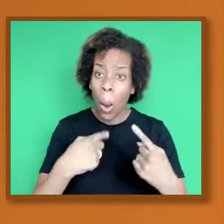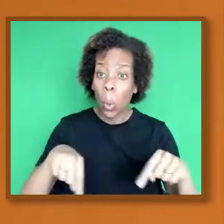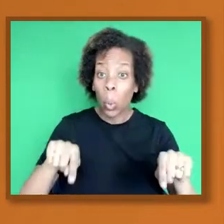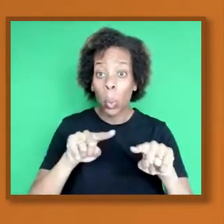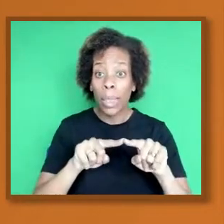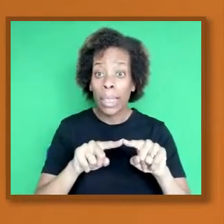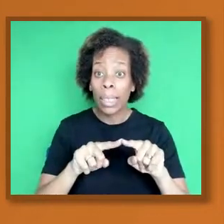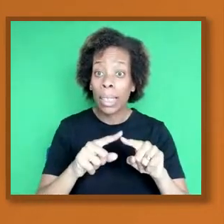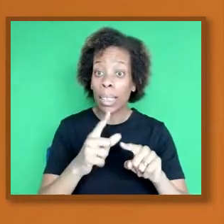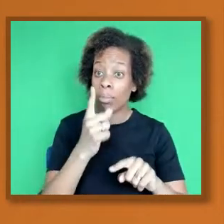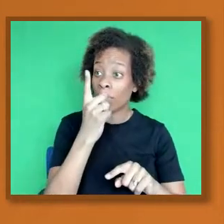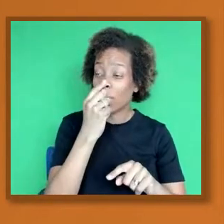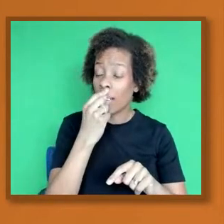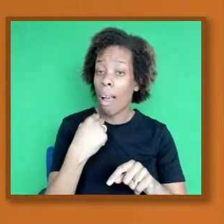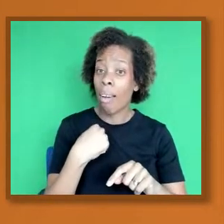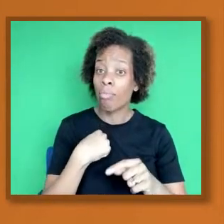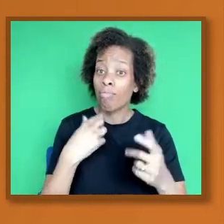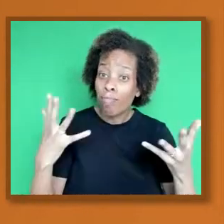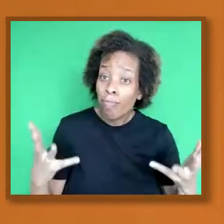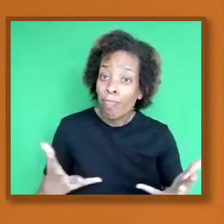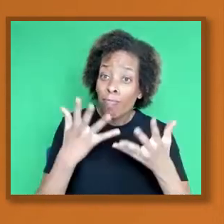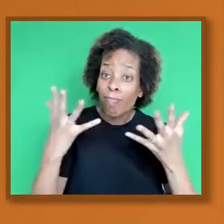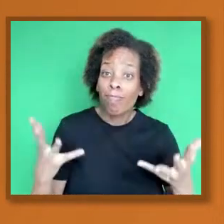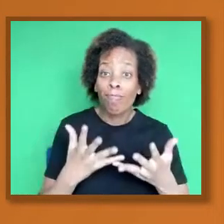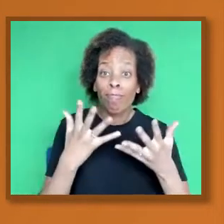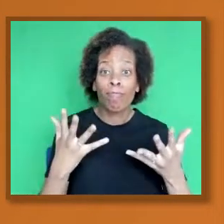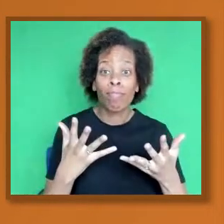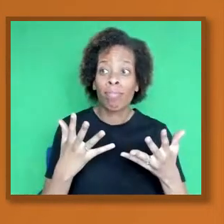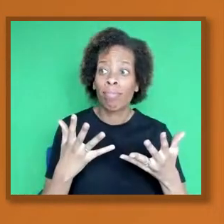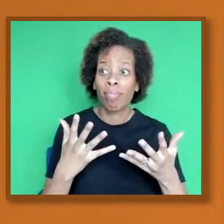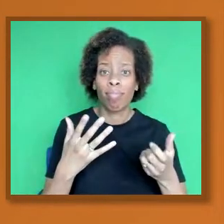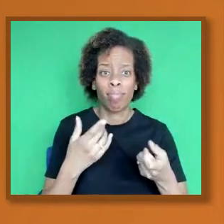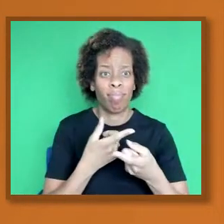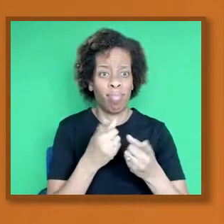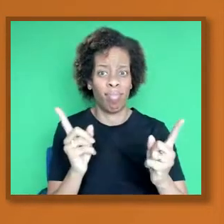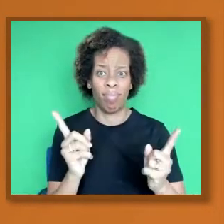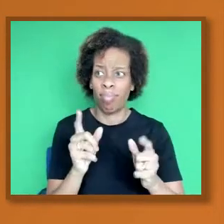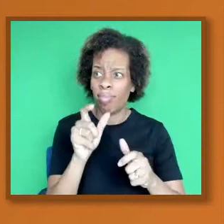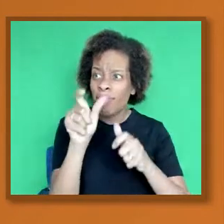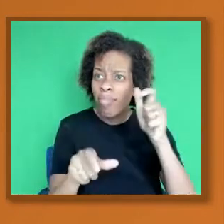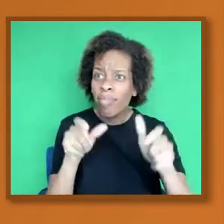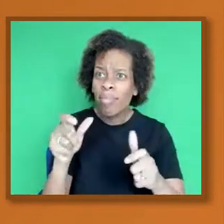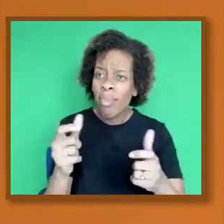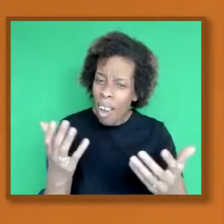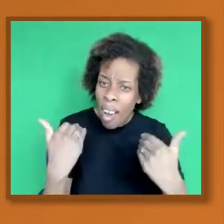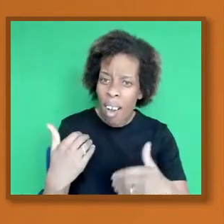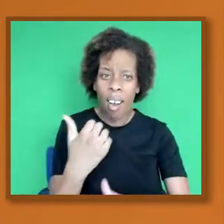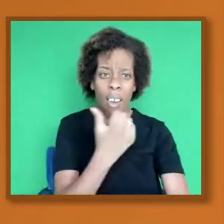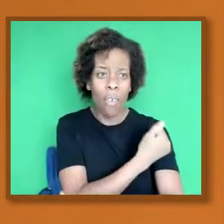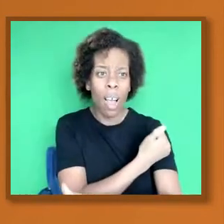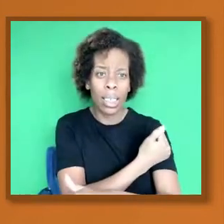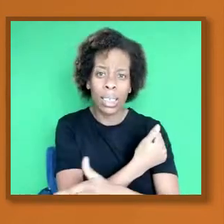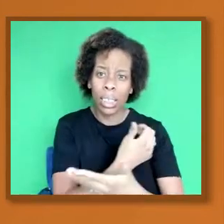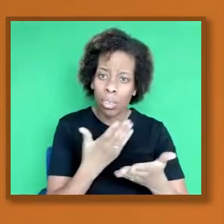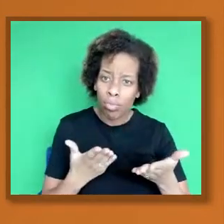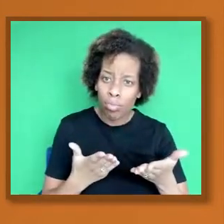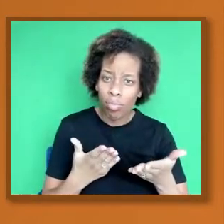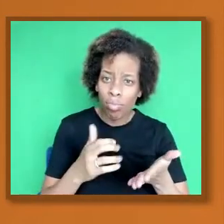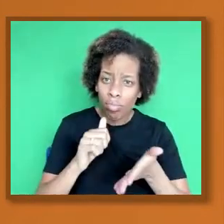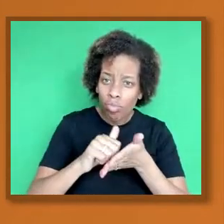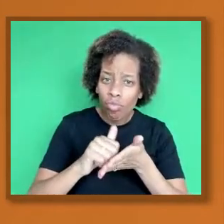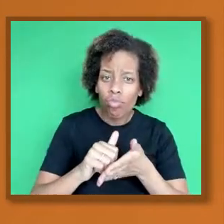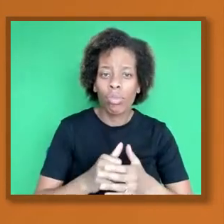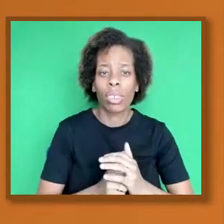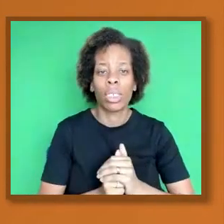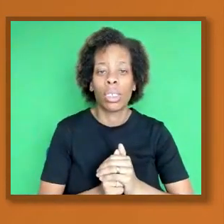and should be encouraging the uptake of vaccination. So I'm going to hand over to William.